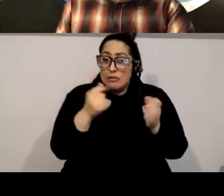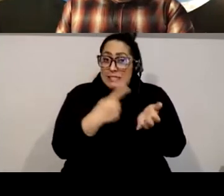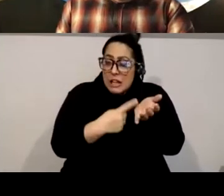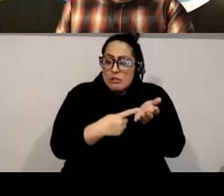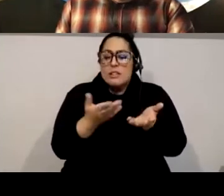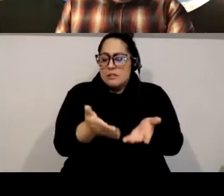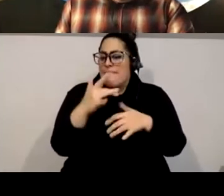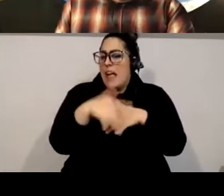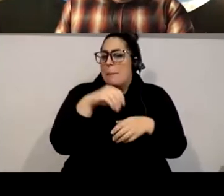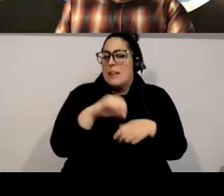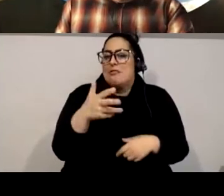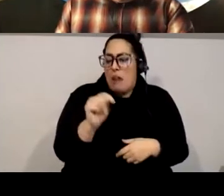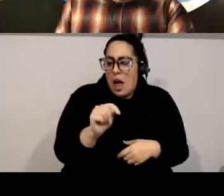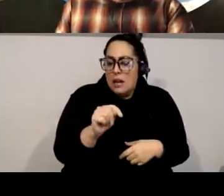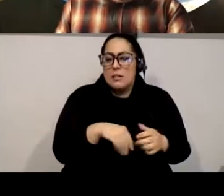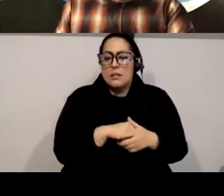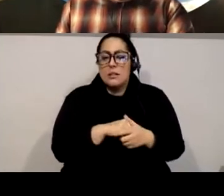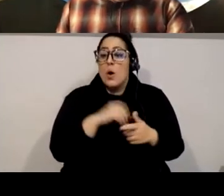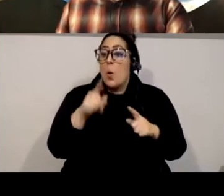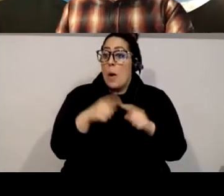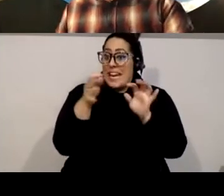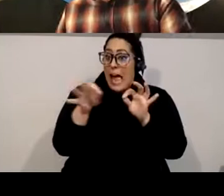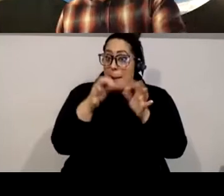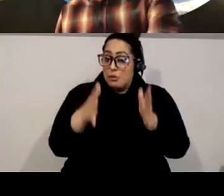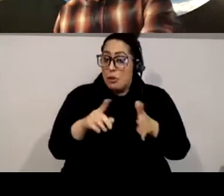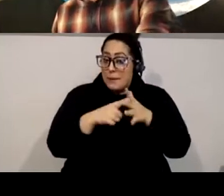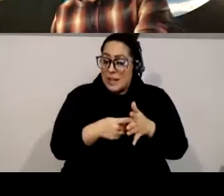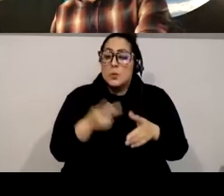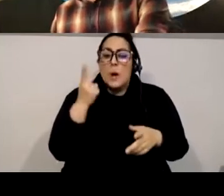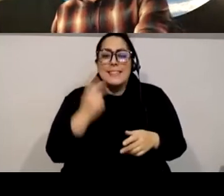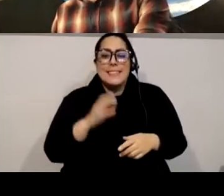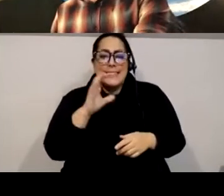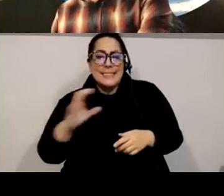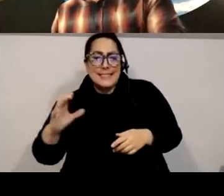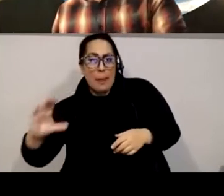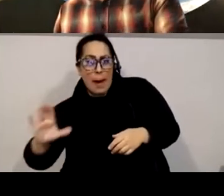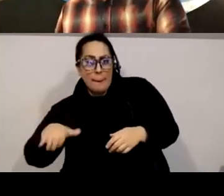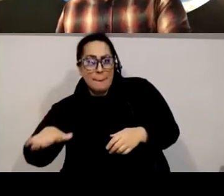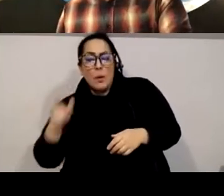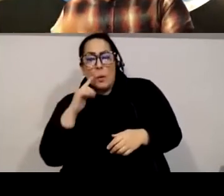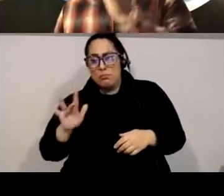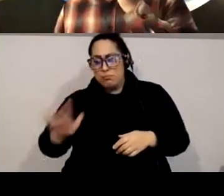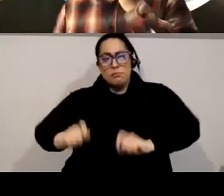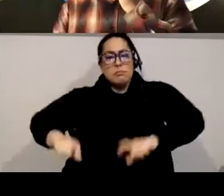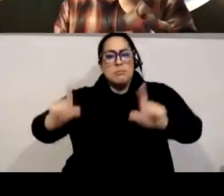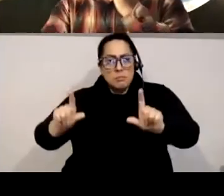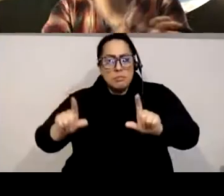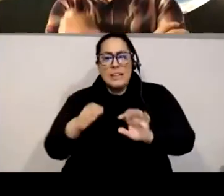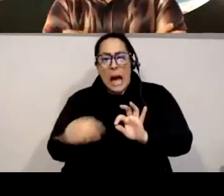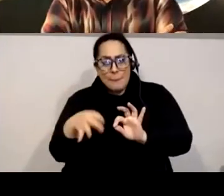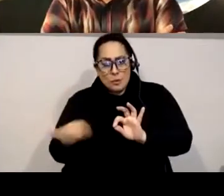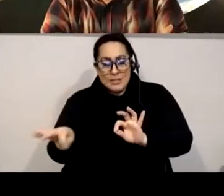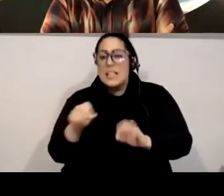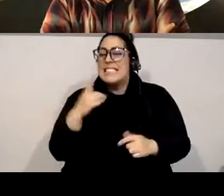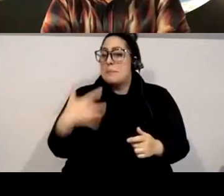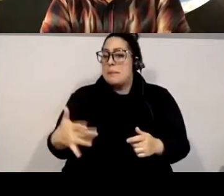to access closed captioning, when the captioner starts writing, the CC button appears for viewers. Typically, this will be visible at the bottom of your zoom